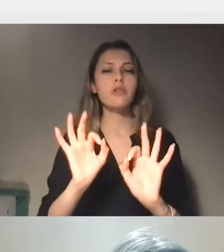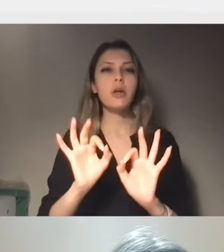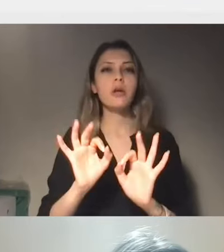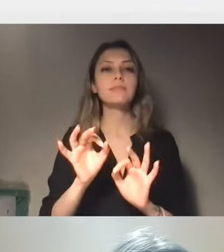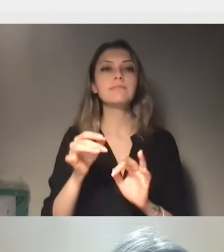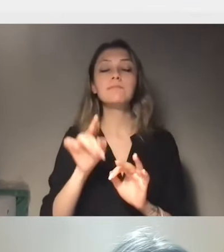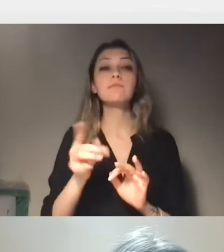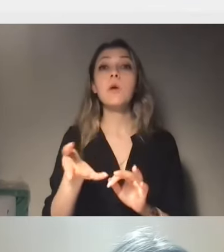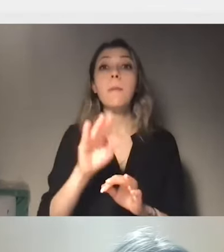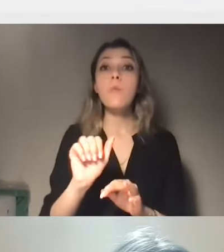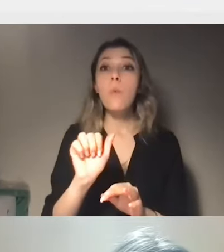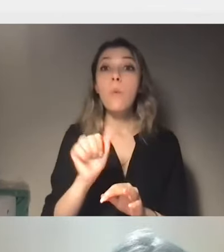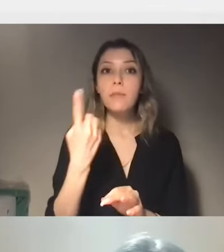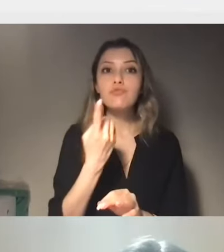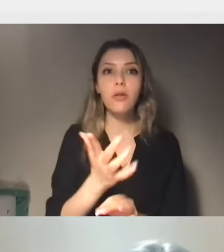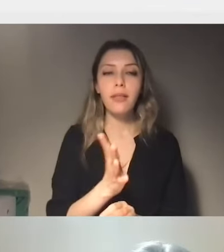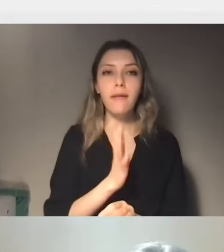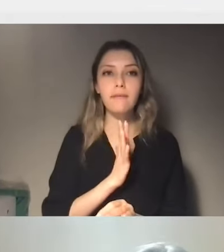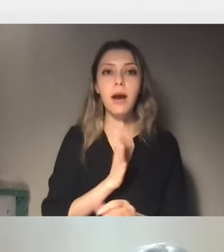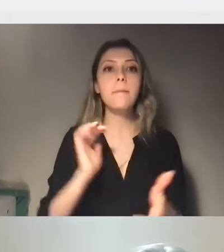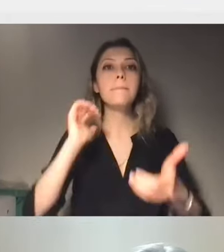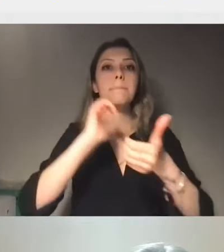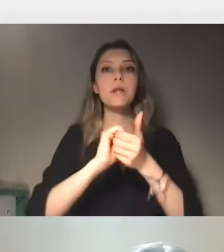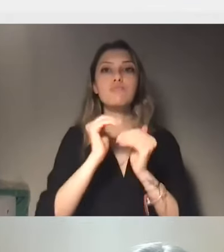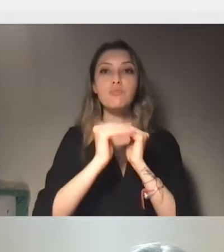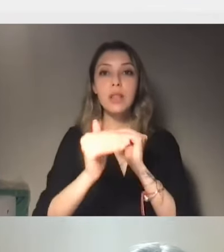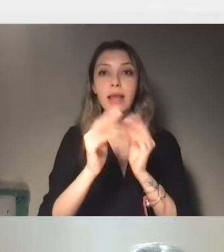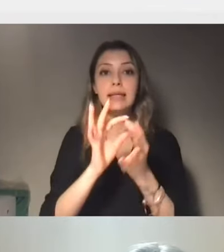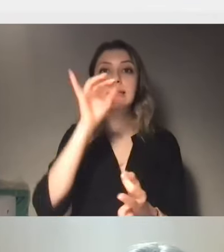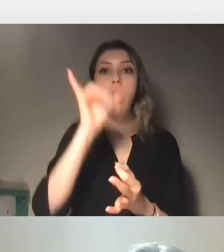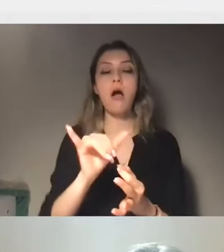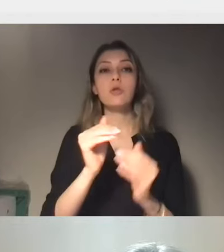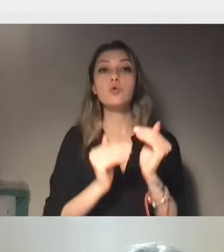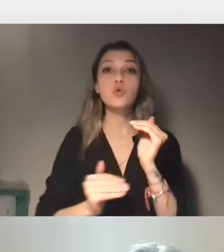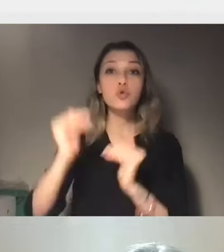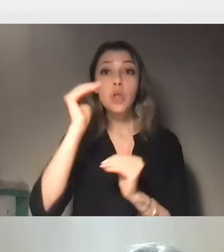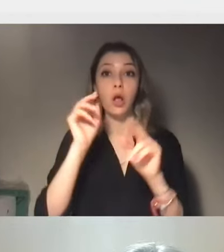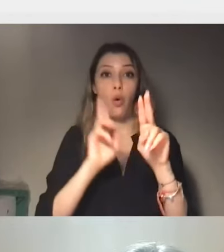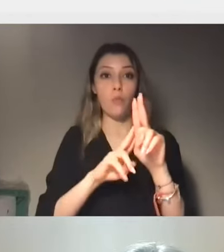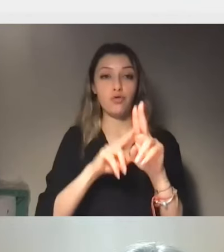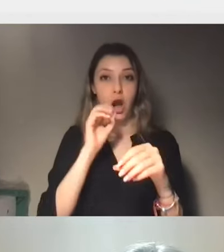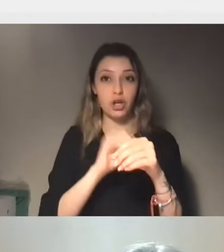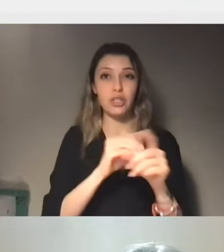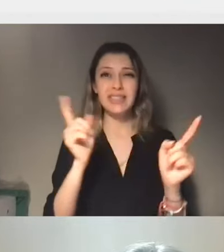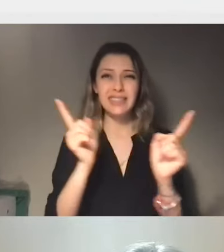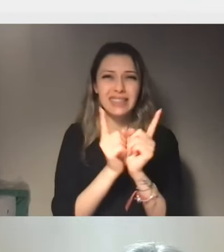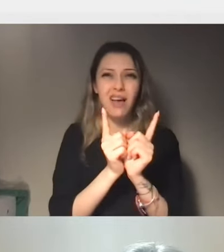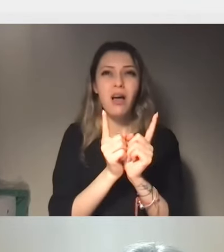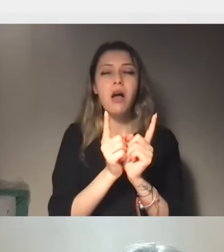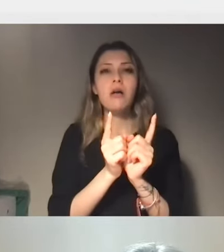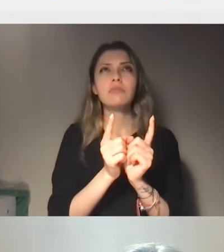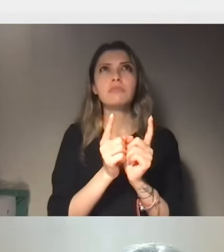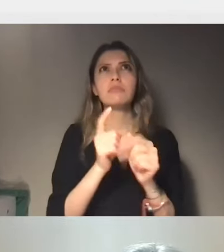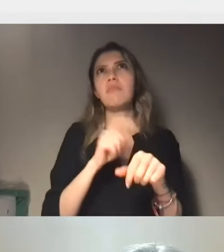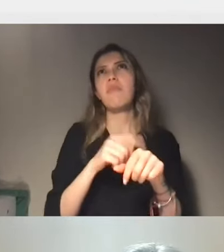of the High Commissioner has started to develop in the past UPR cycle. That